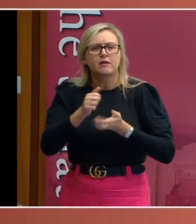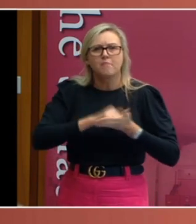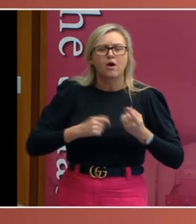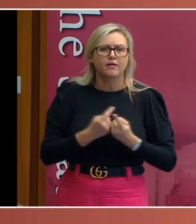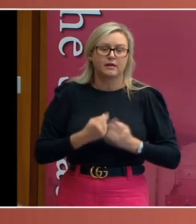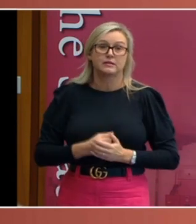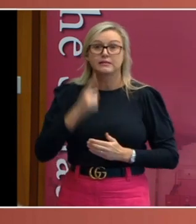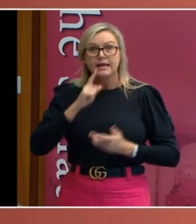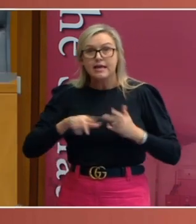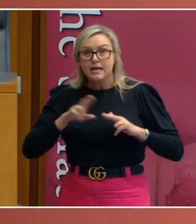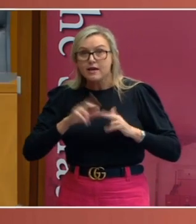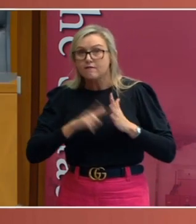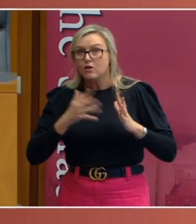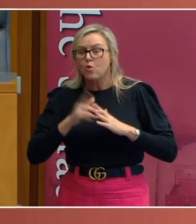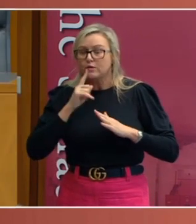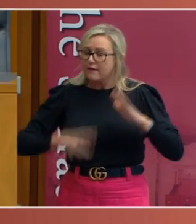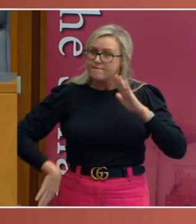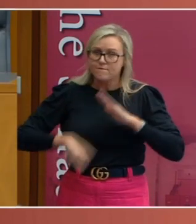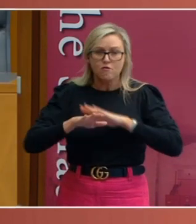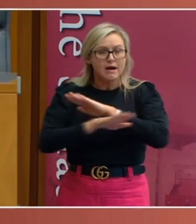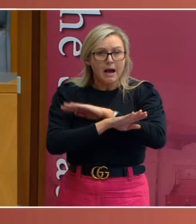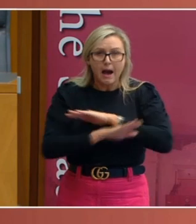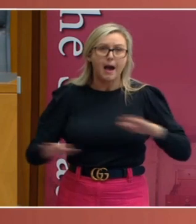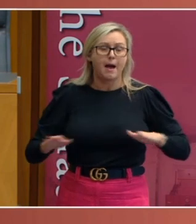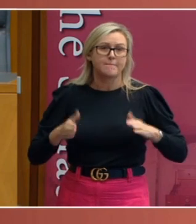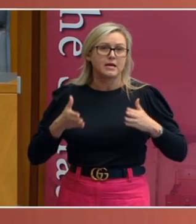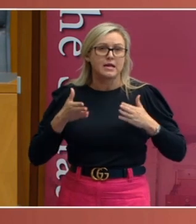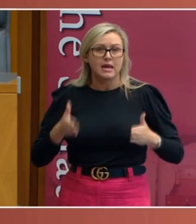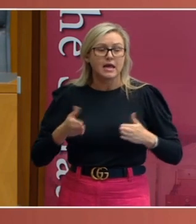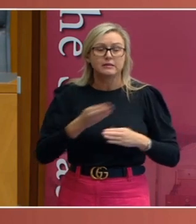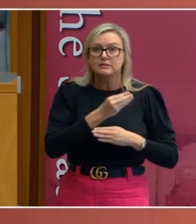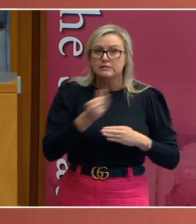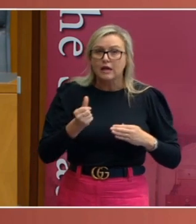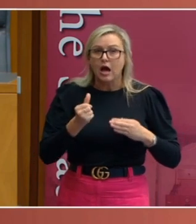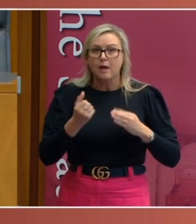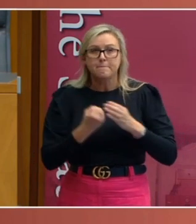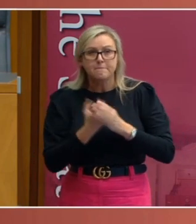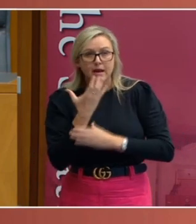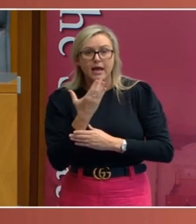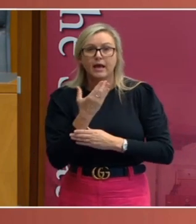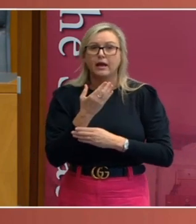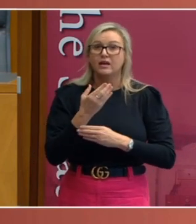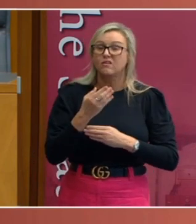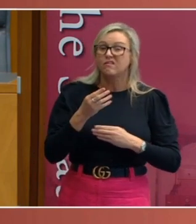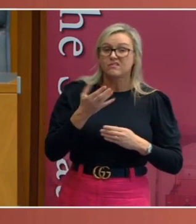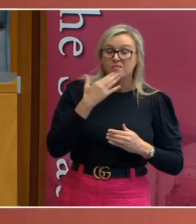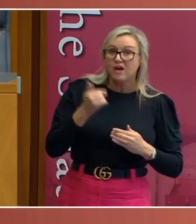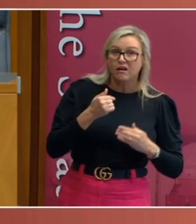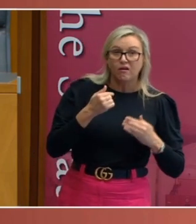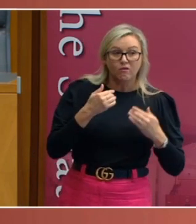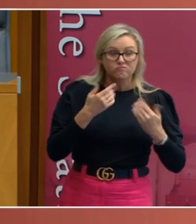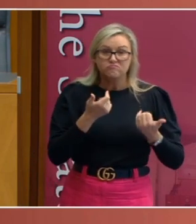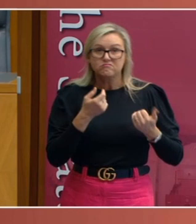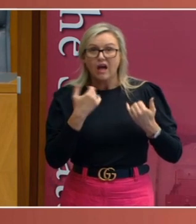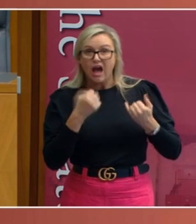complete prohibition upon certain kinds of plants being brought into a state, healthy and diseased alike,